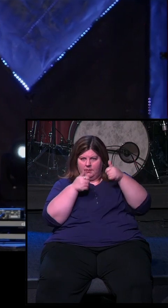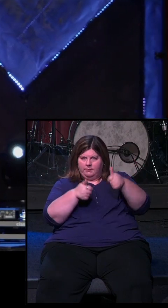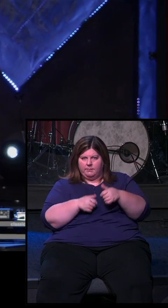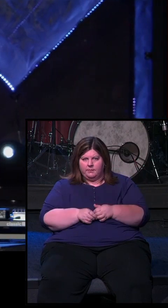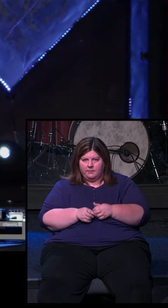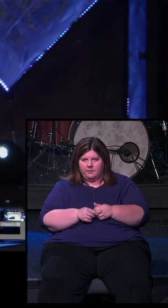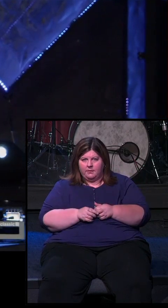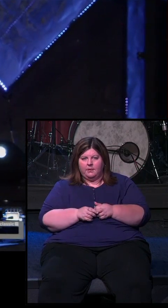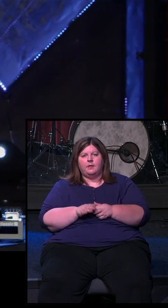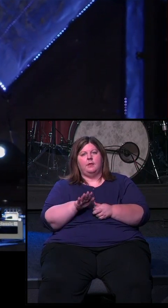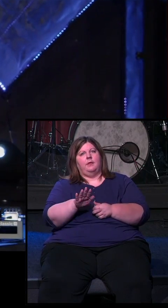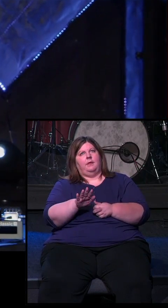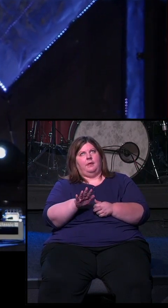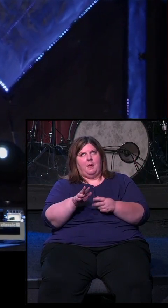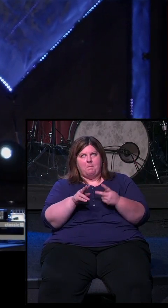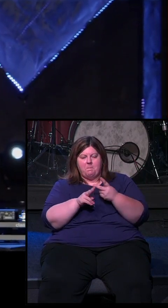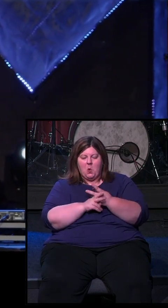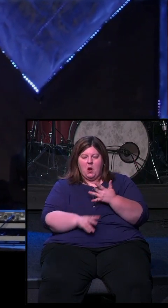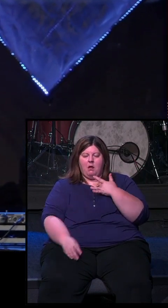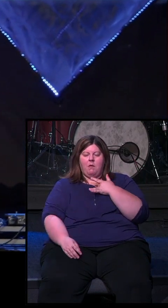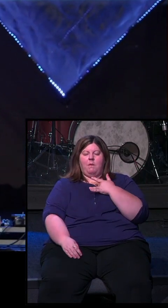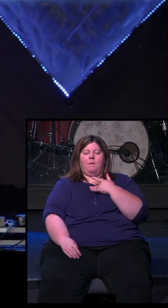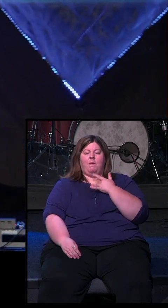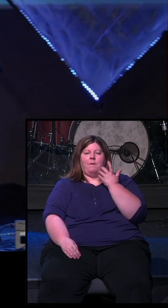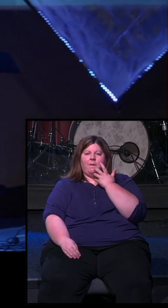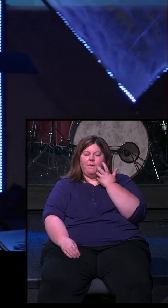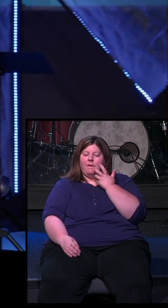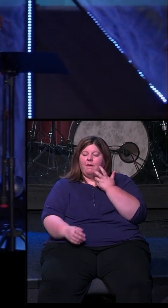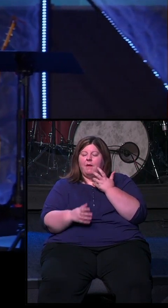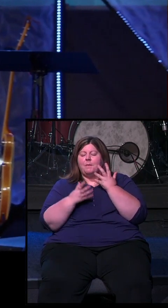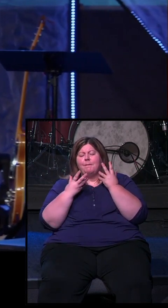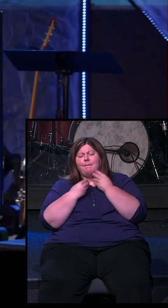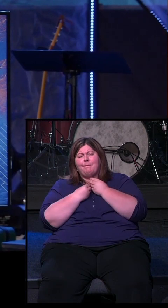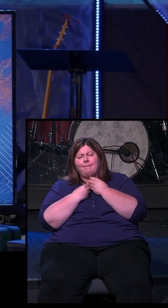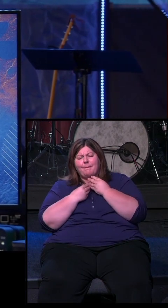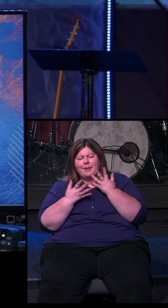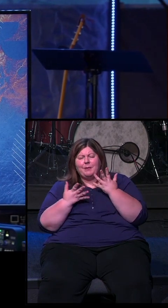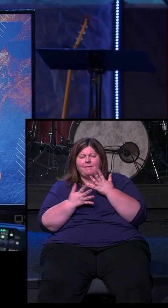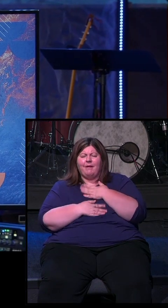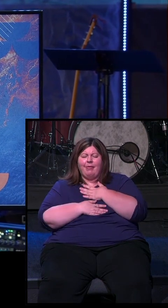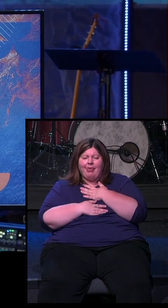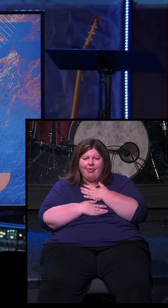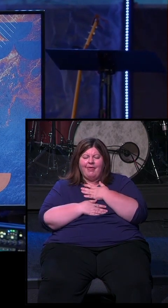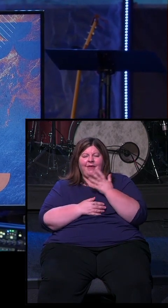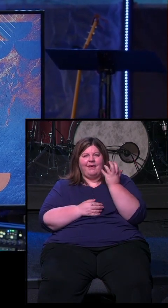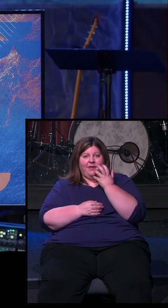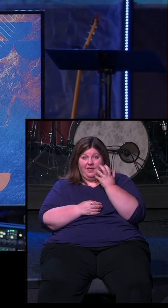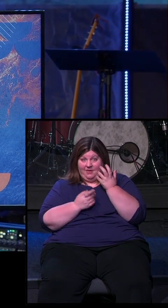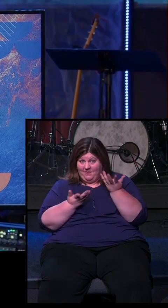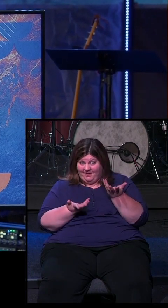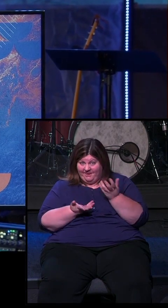absolutely breathtaking. To me, it's one of the most breathtaking, beautiful things that happens in the entire Old Testament of the Bible.